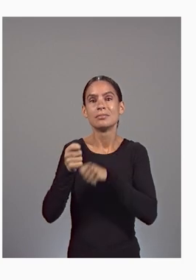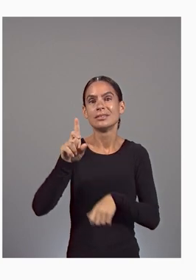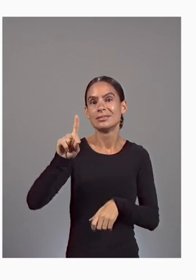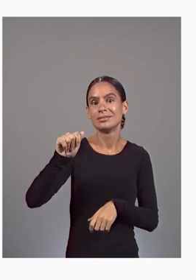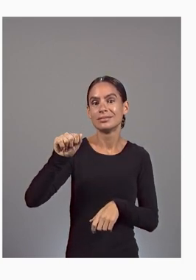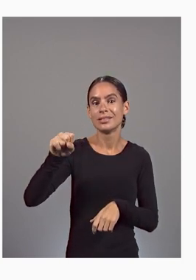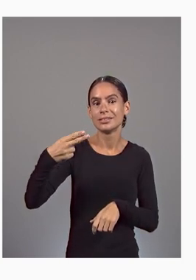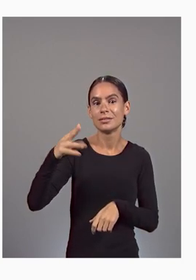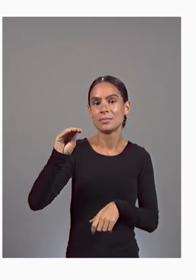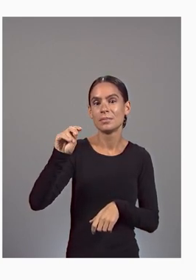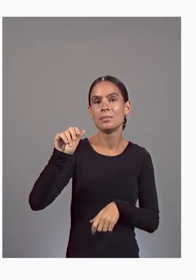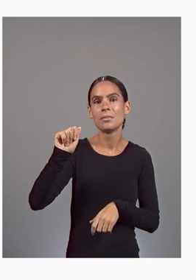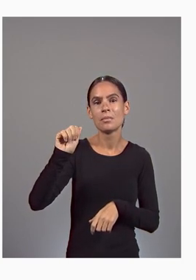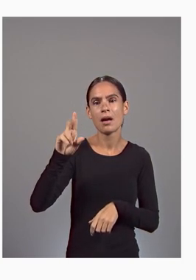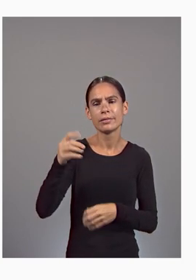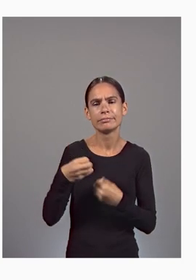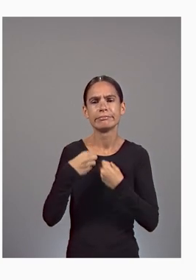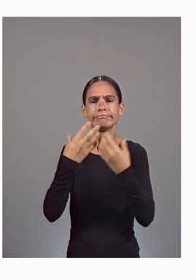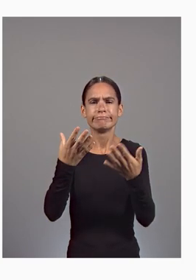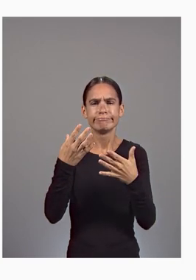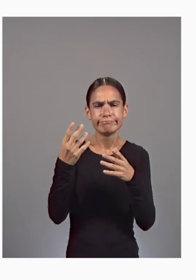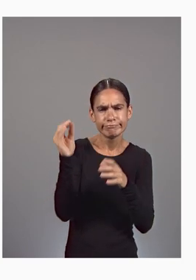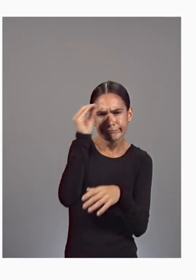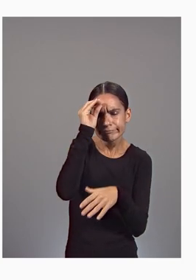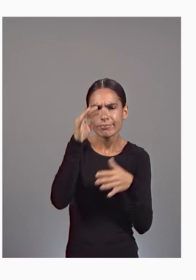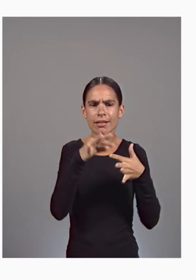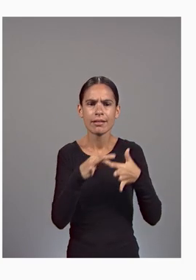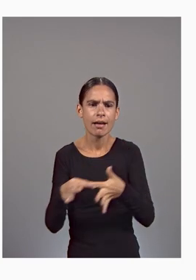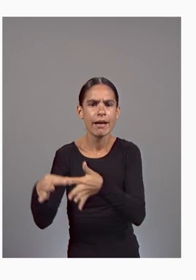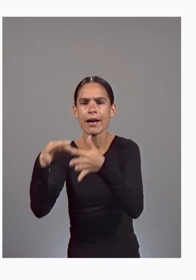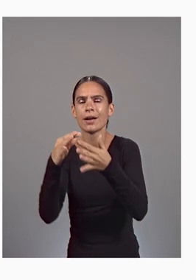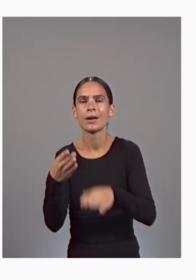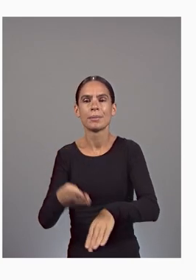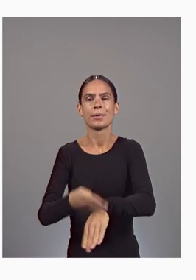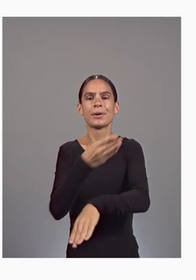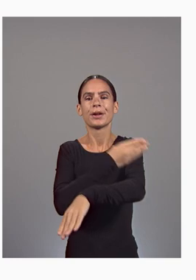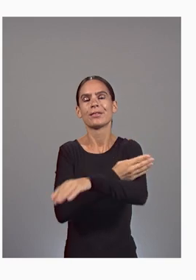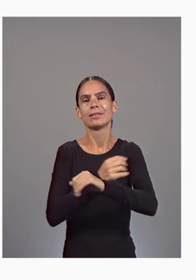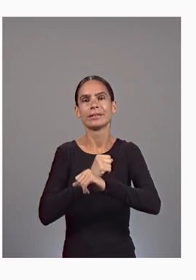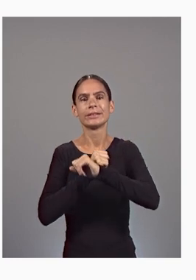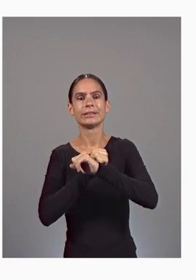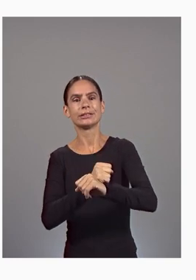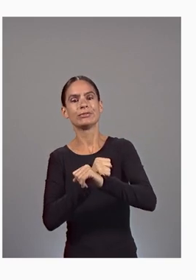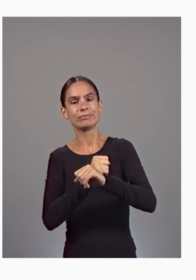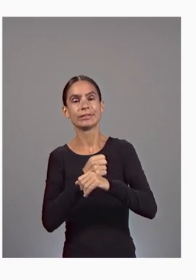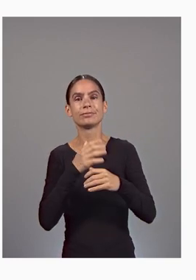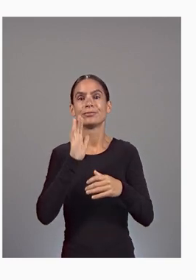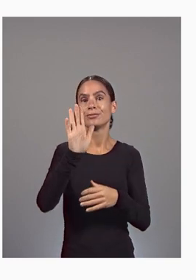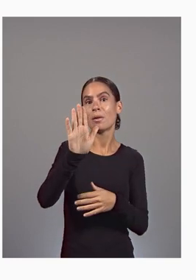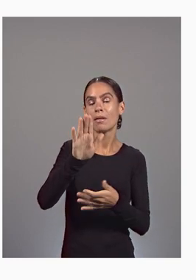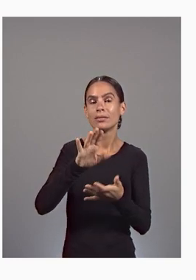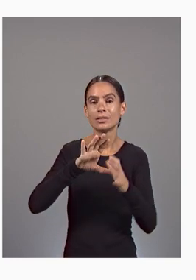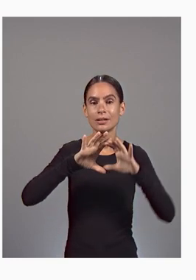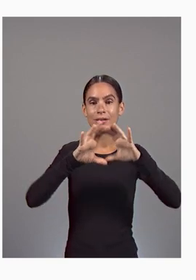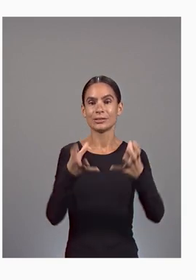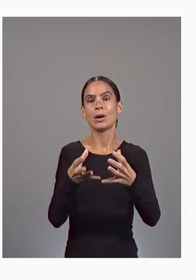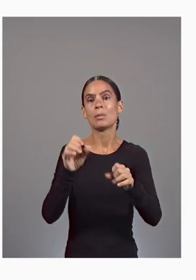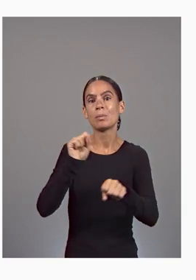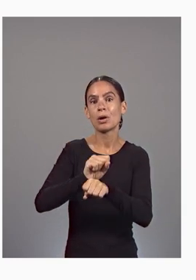Dashboard provides you with opinionated guidance to improve the security posture of your container workloads.